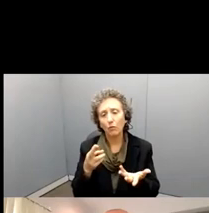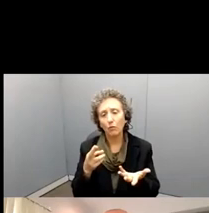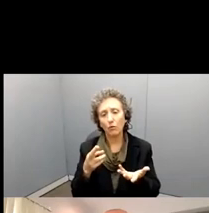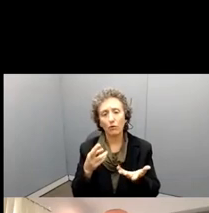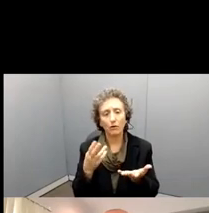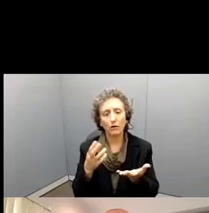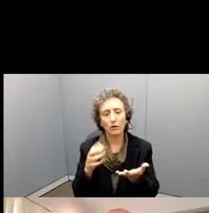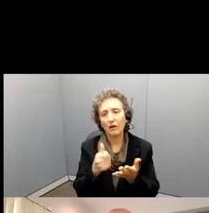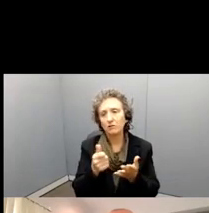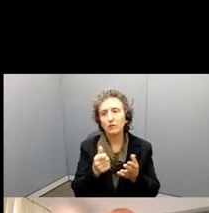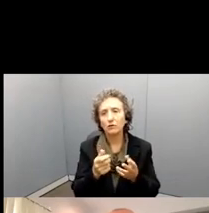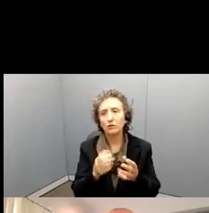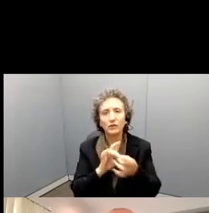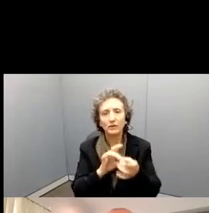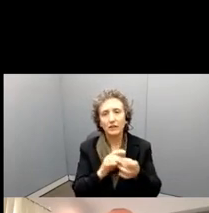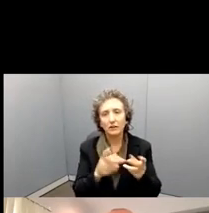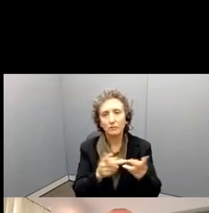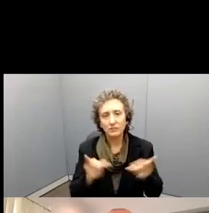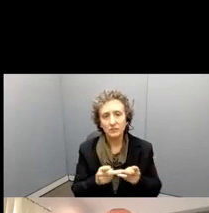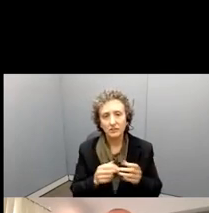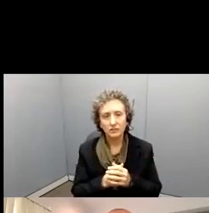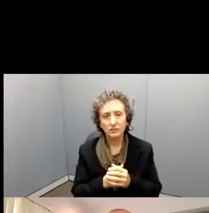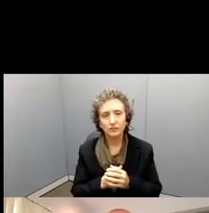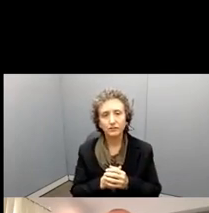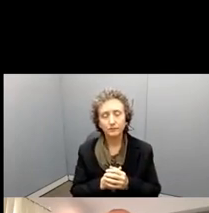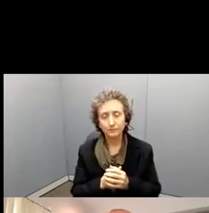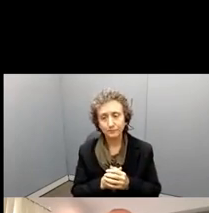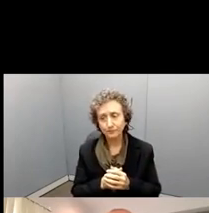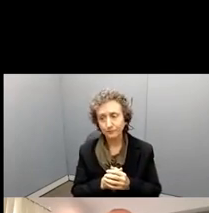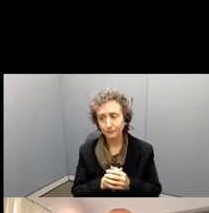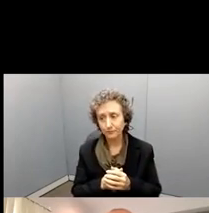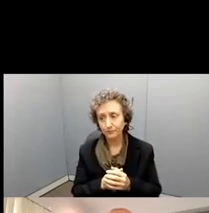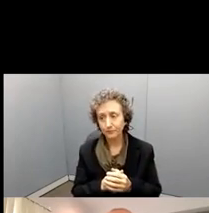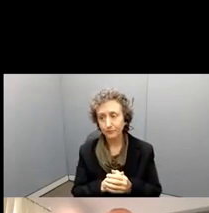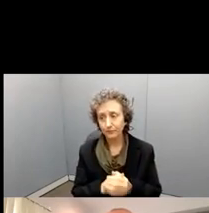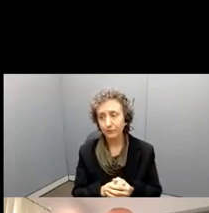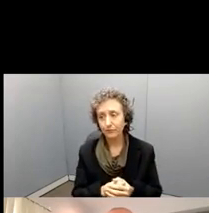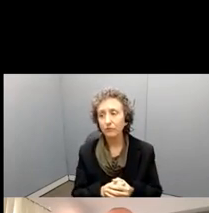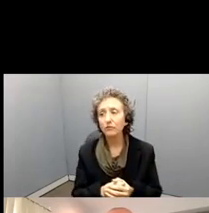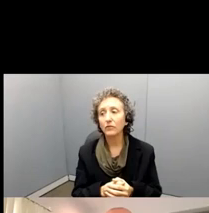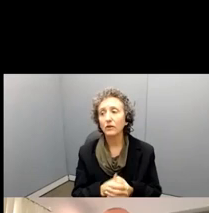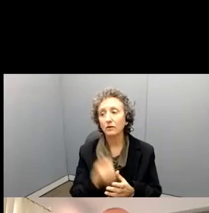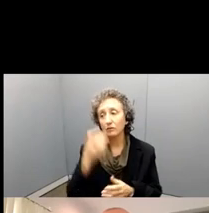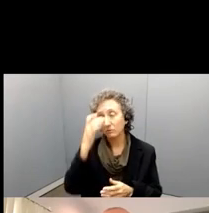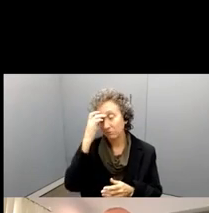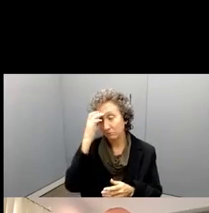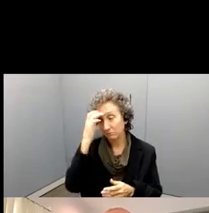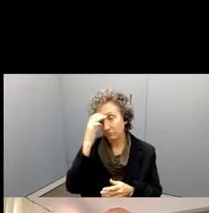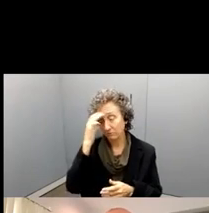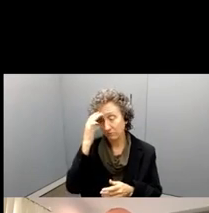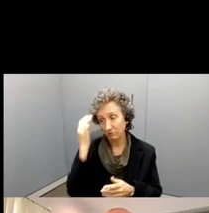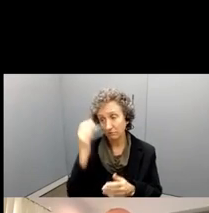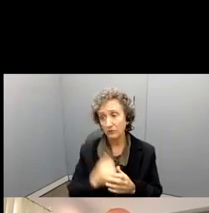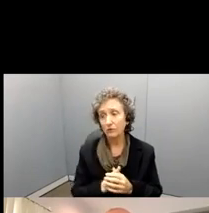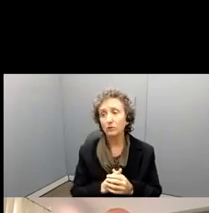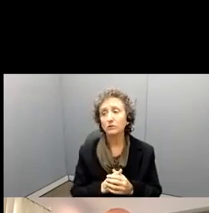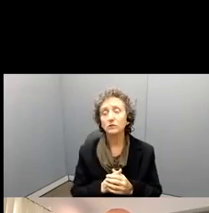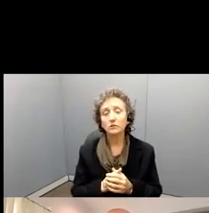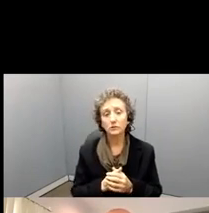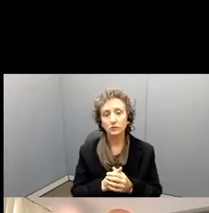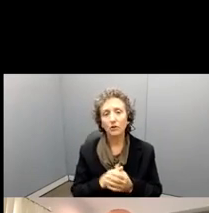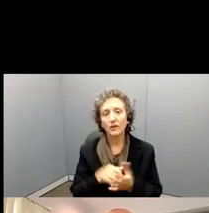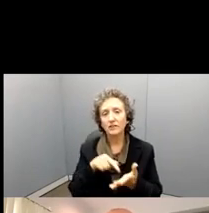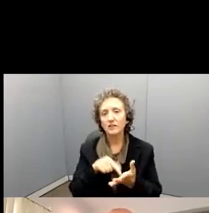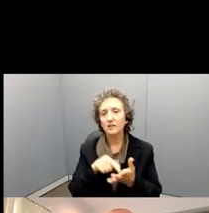positions, uh, at that stage. So this, that's pretty much the very specific things